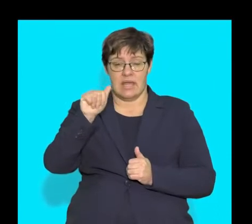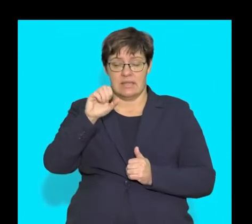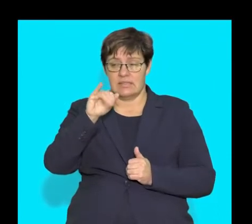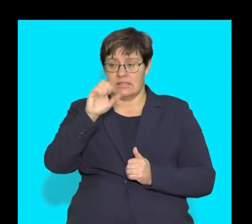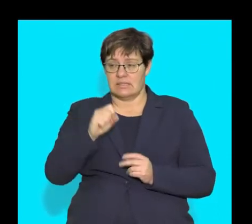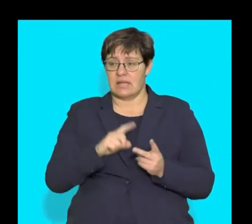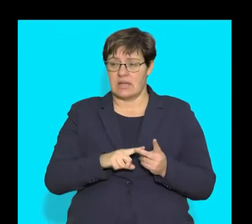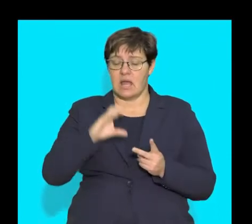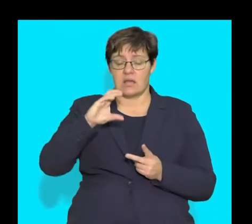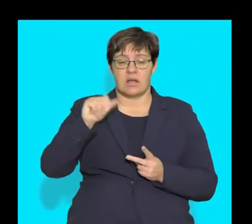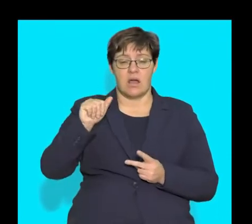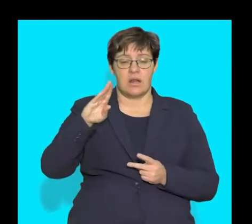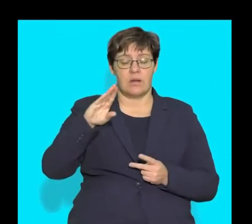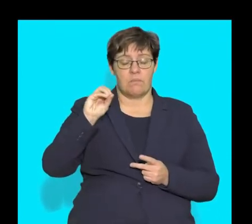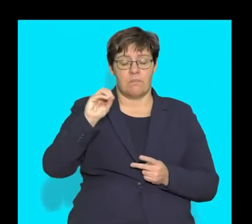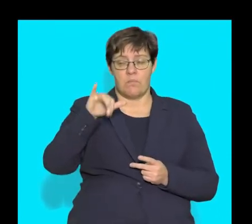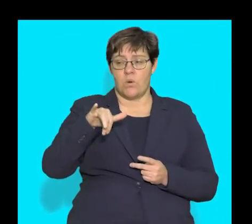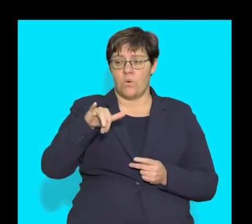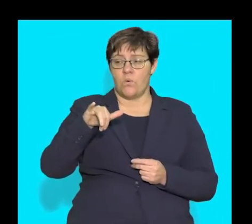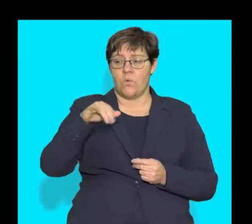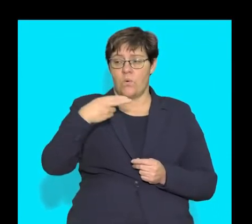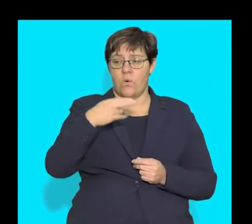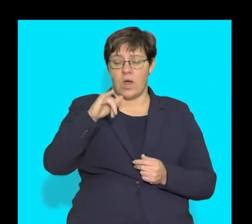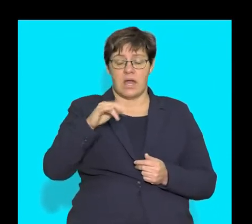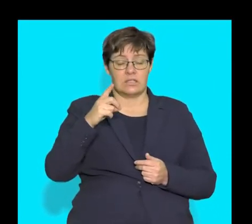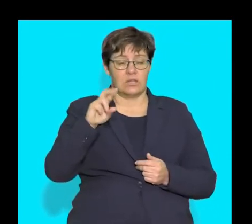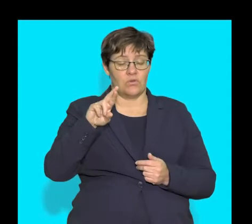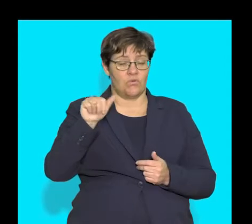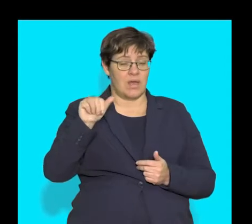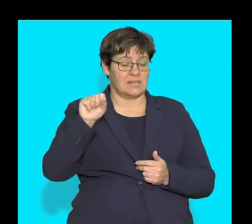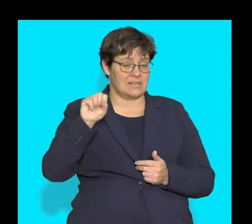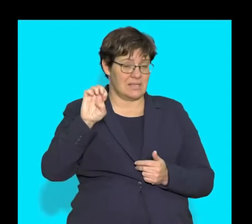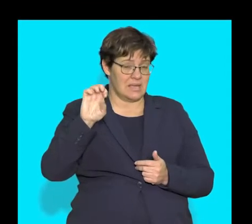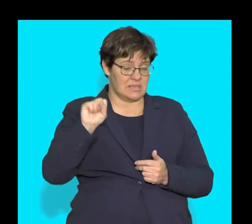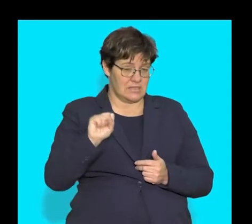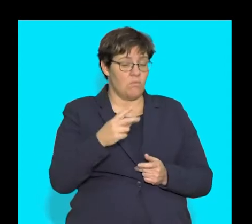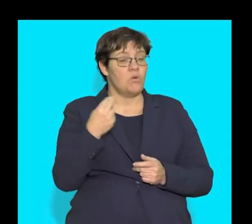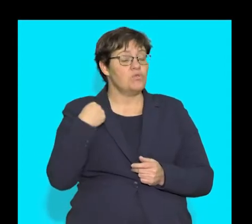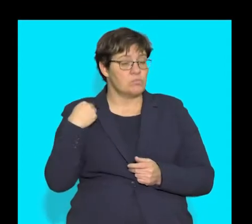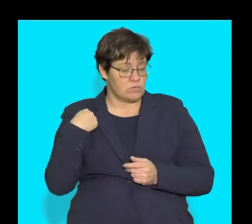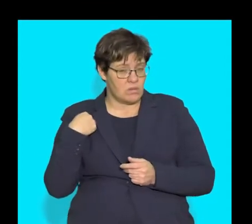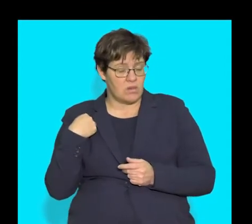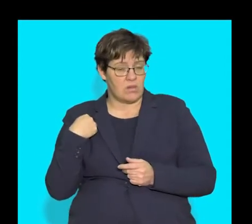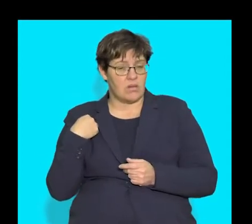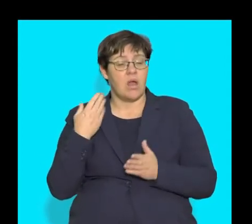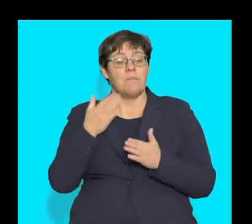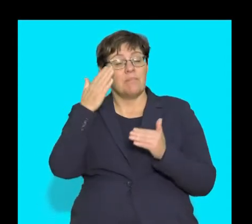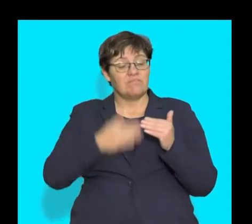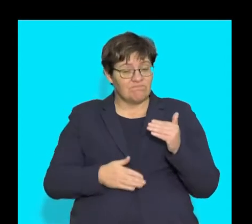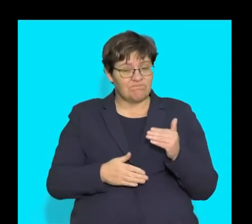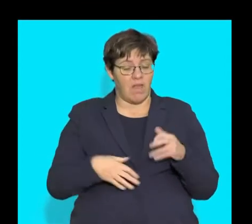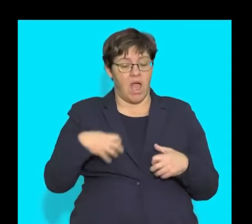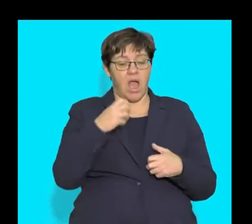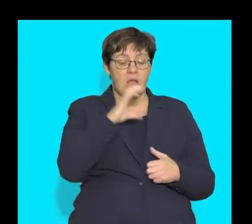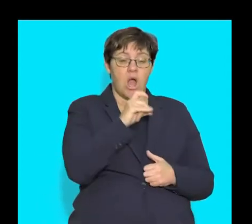and your carbohydrates. So the pancreas produces enzymes that are responsible for completing